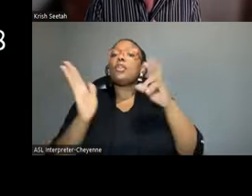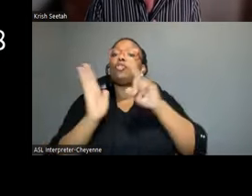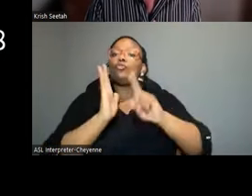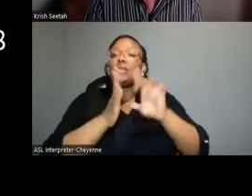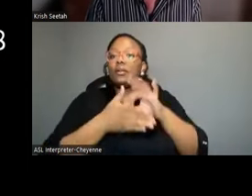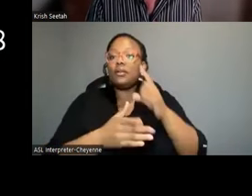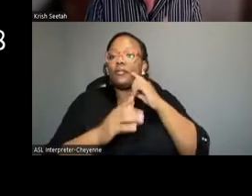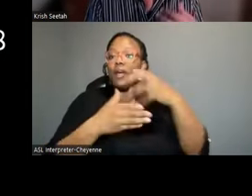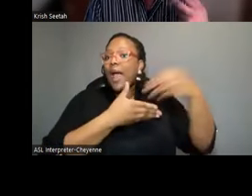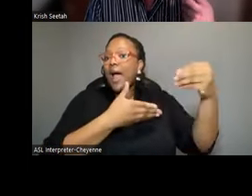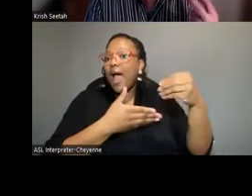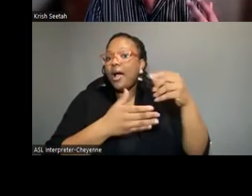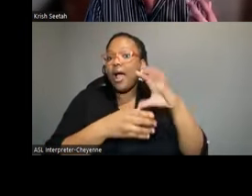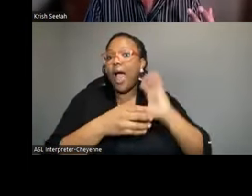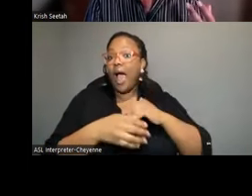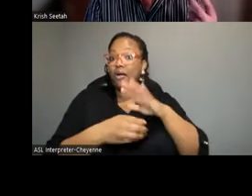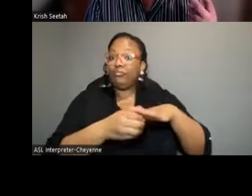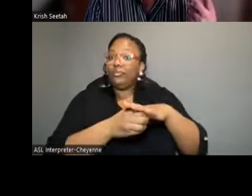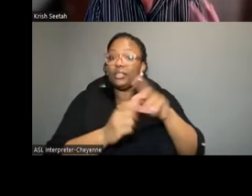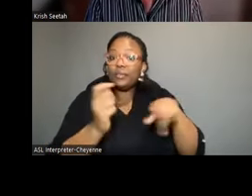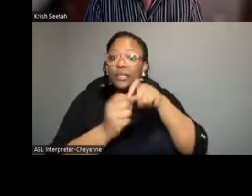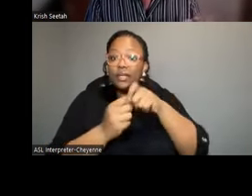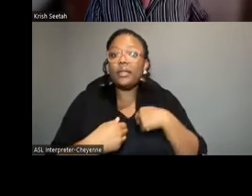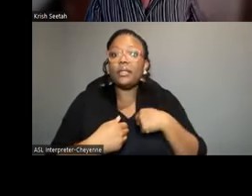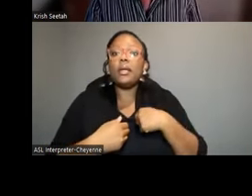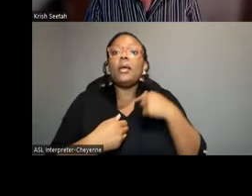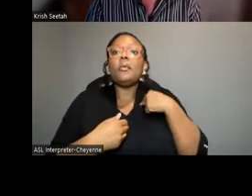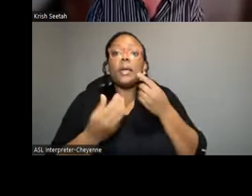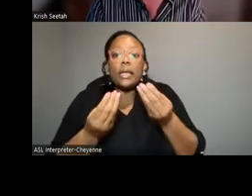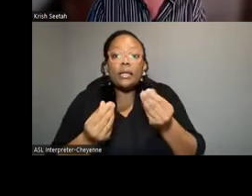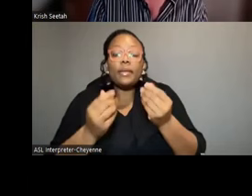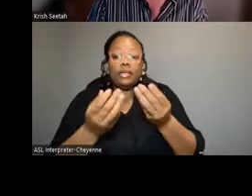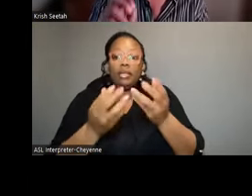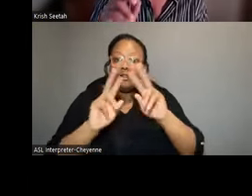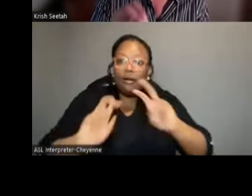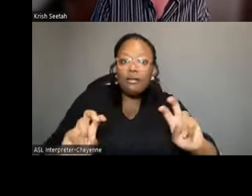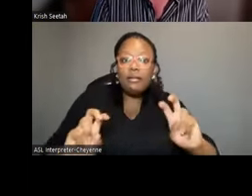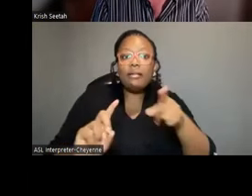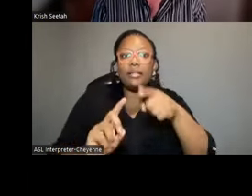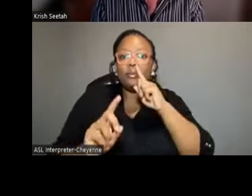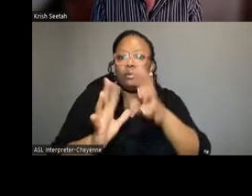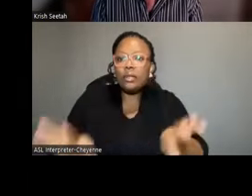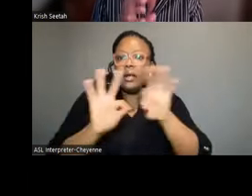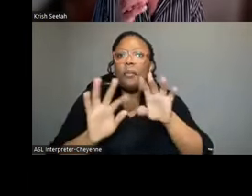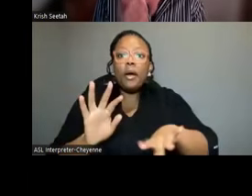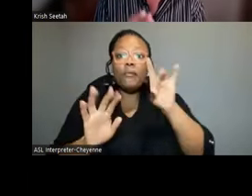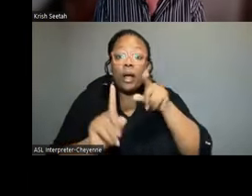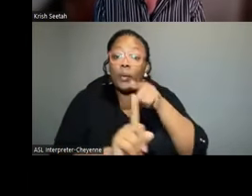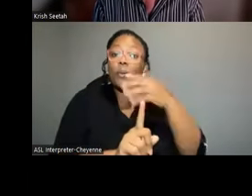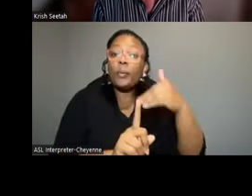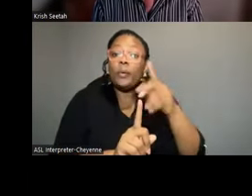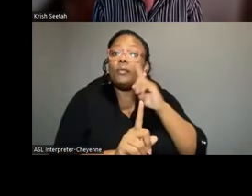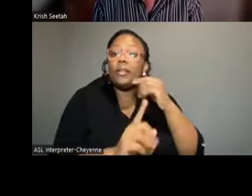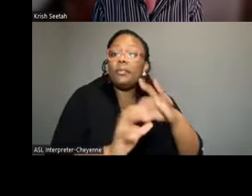from our site specifically. We've looked, we undertake the material analysis, the provenancing, this is a really important find actually, it